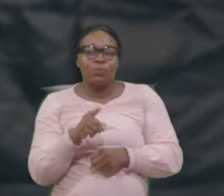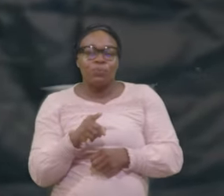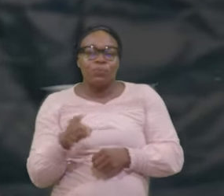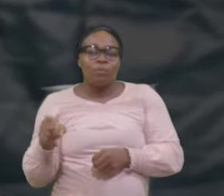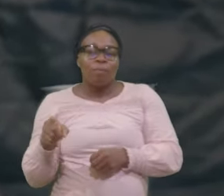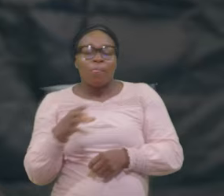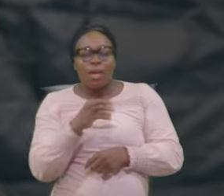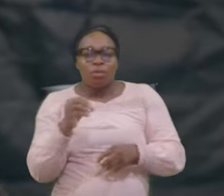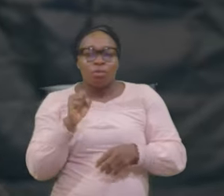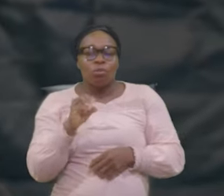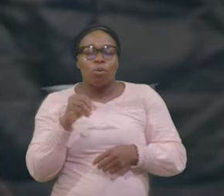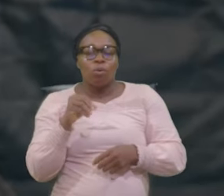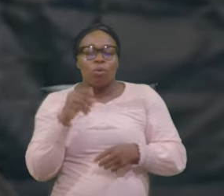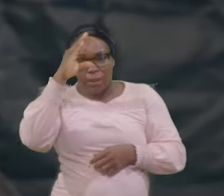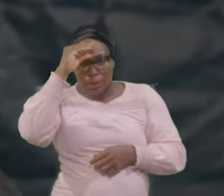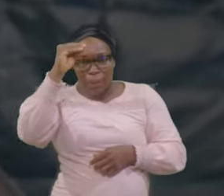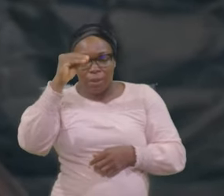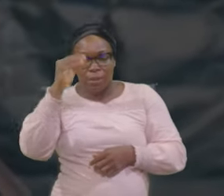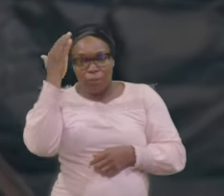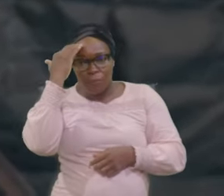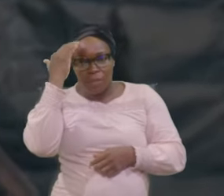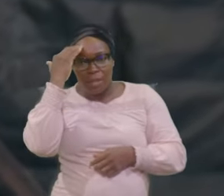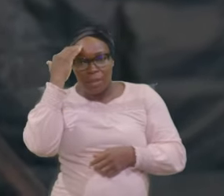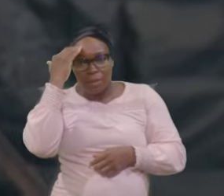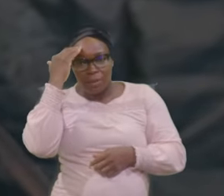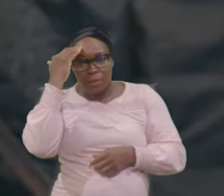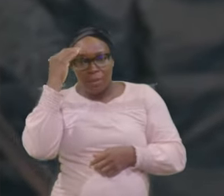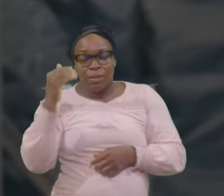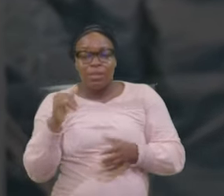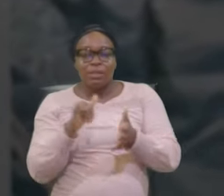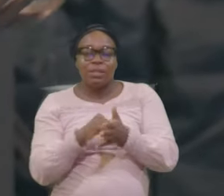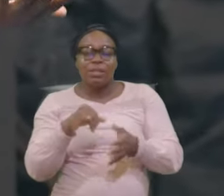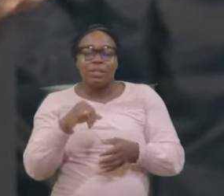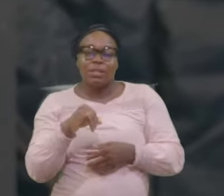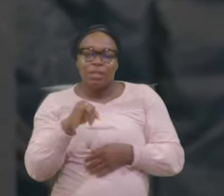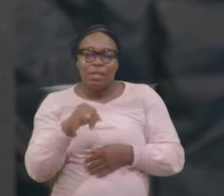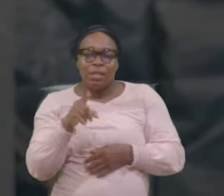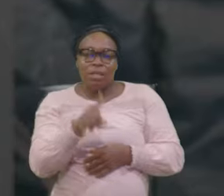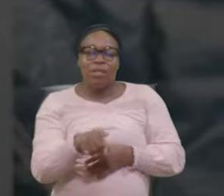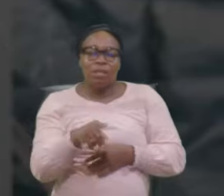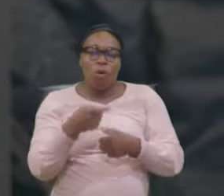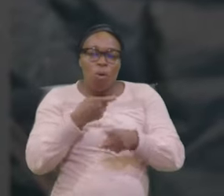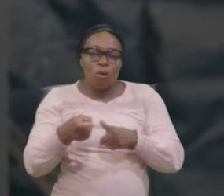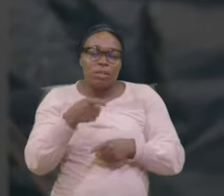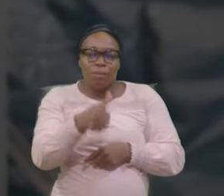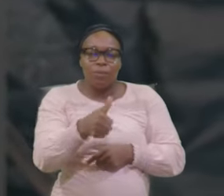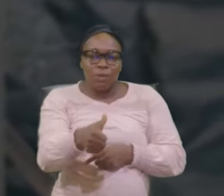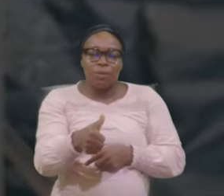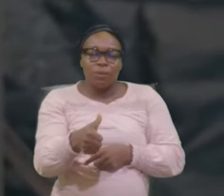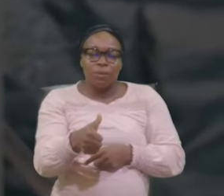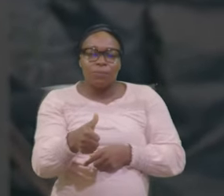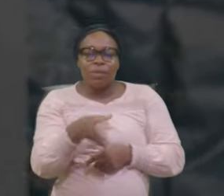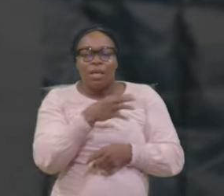man Realized I've been the one Hurting myself I've been the one Destroying